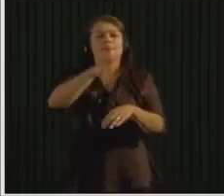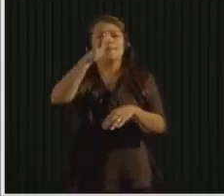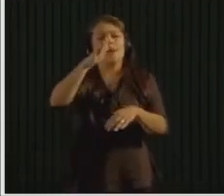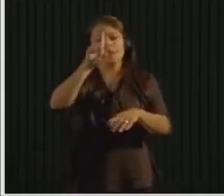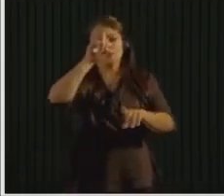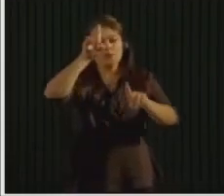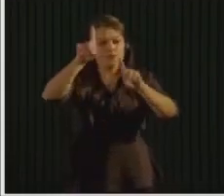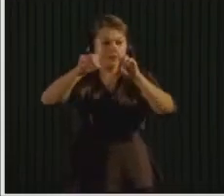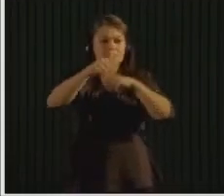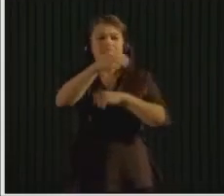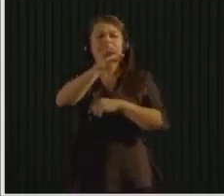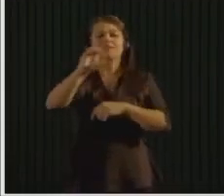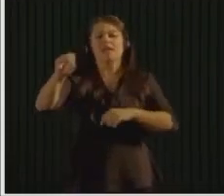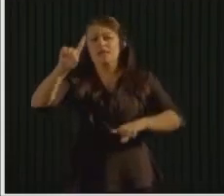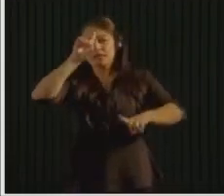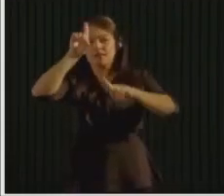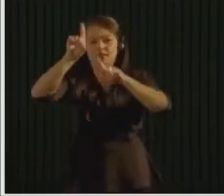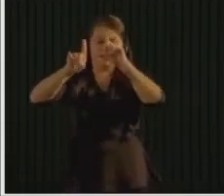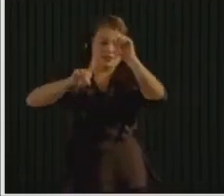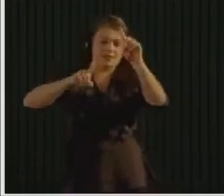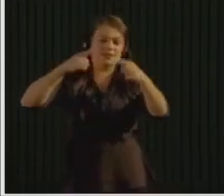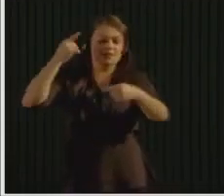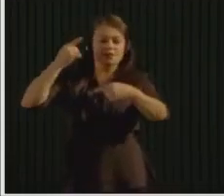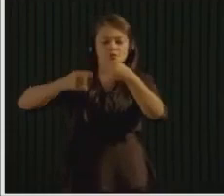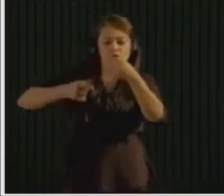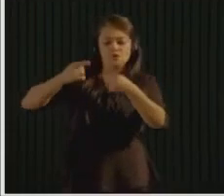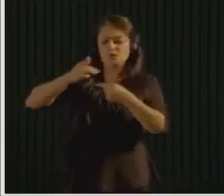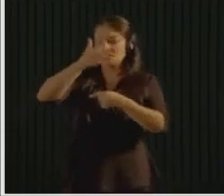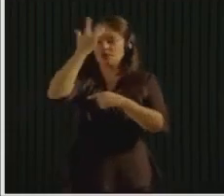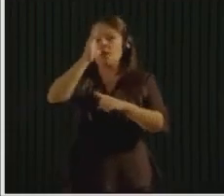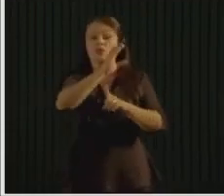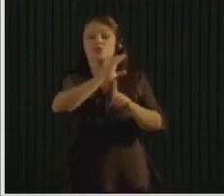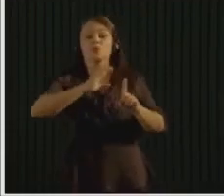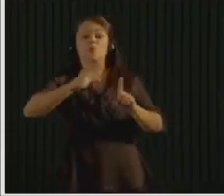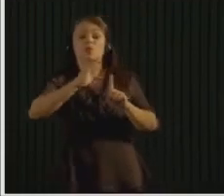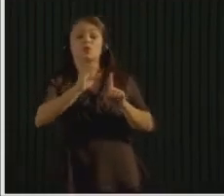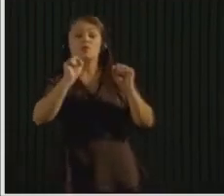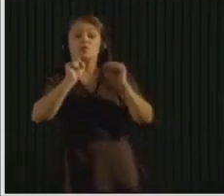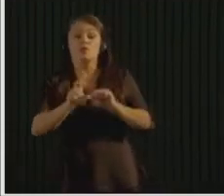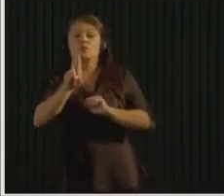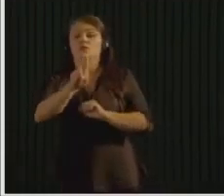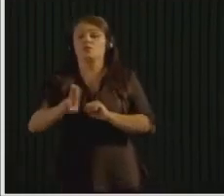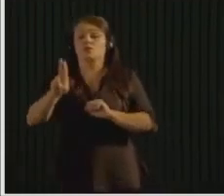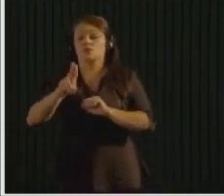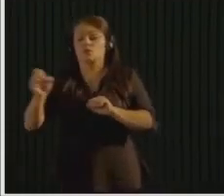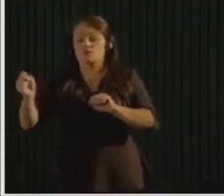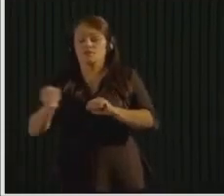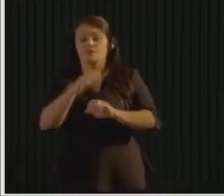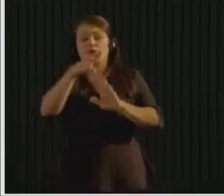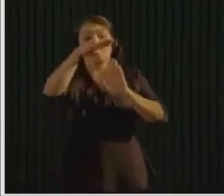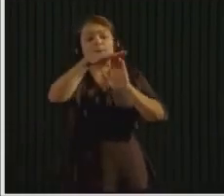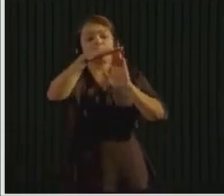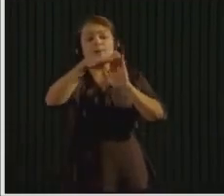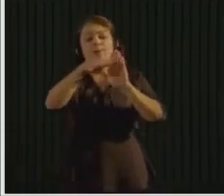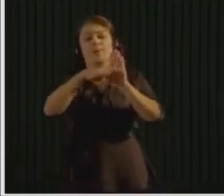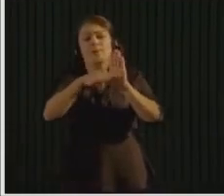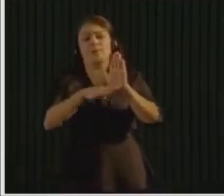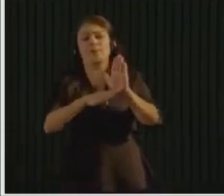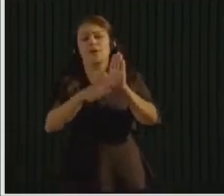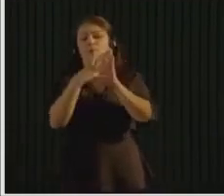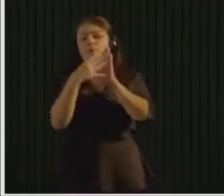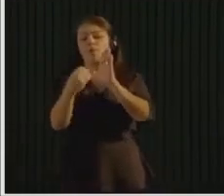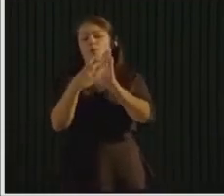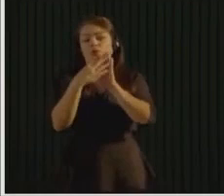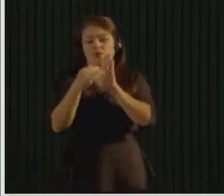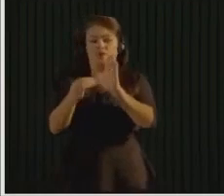can implement. And then it includes a checklist and about 350 case studies so that you